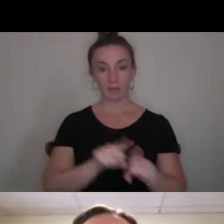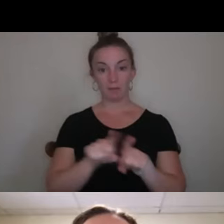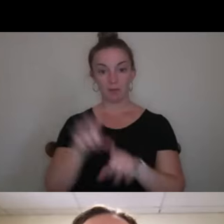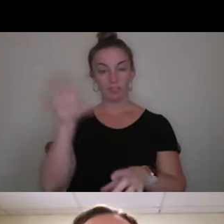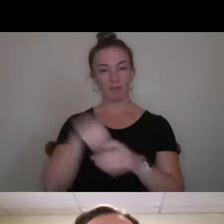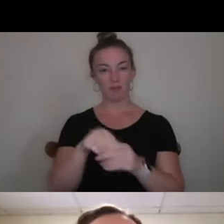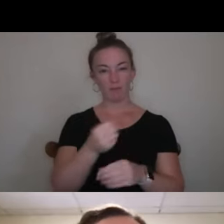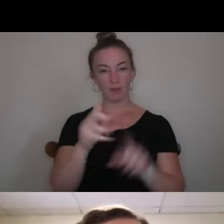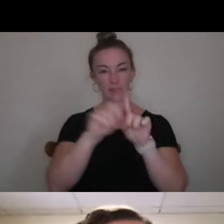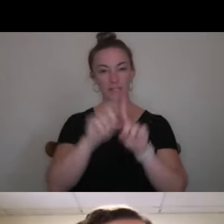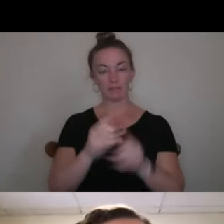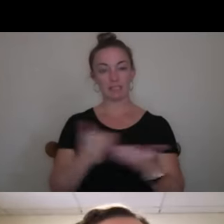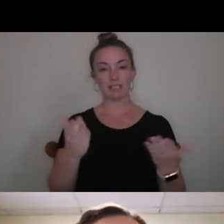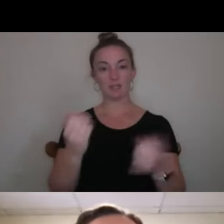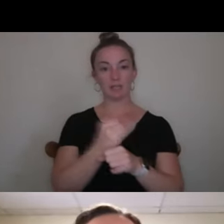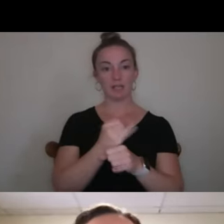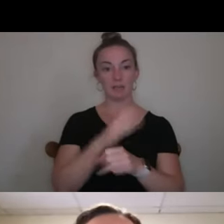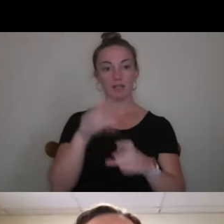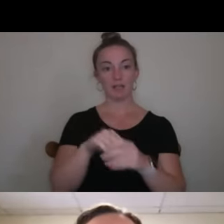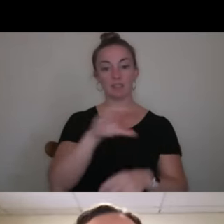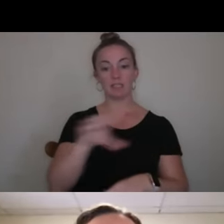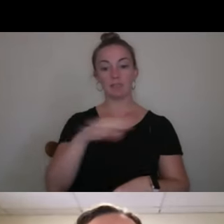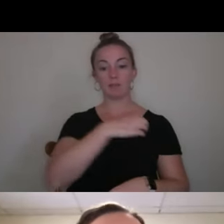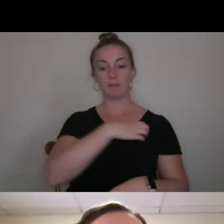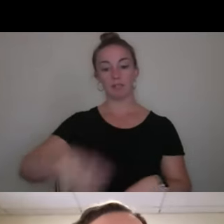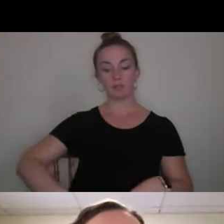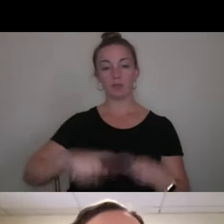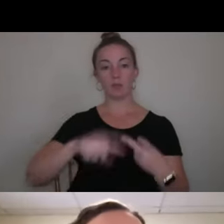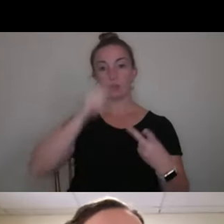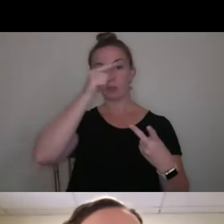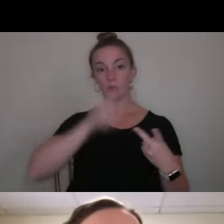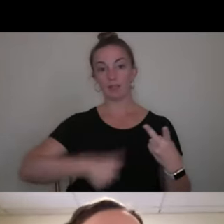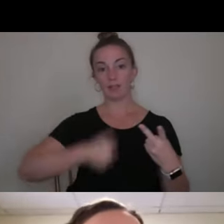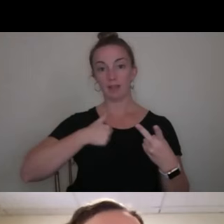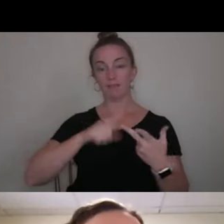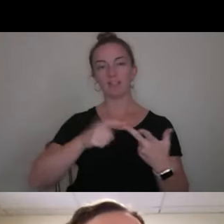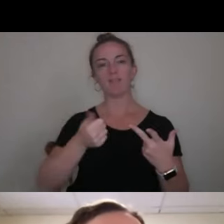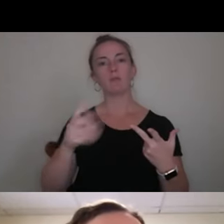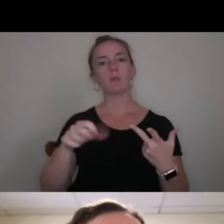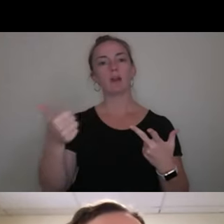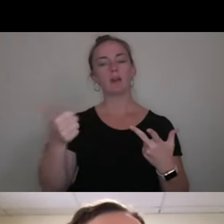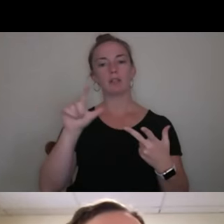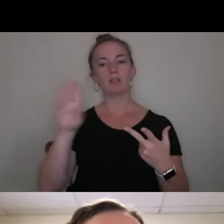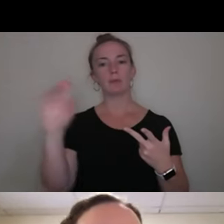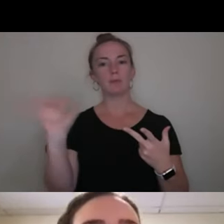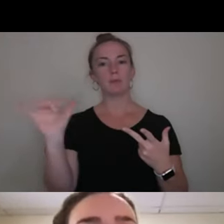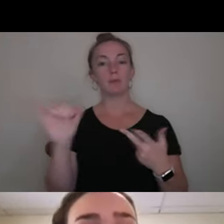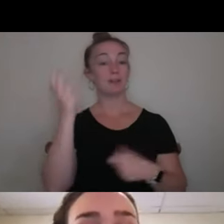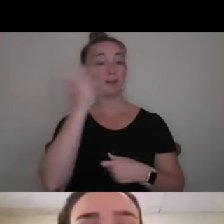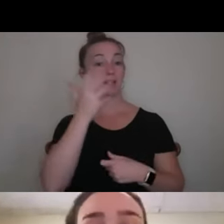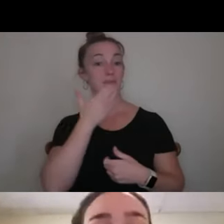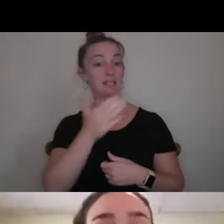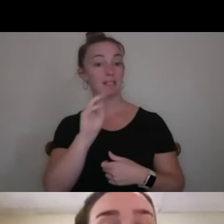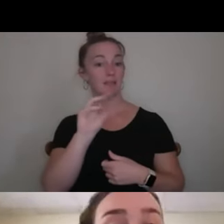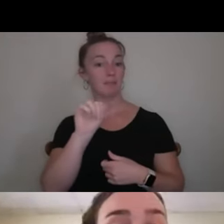a few different things on campus, including center ambassadors, Greek life, and then a few other clubs as well. Awesome. How about Matt?